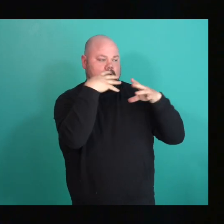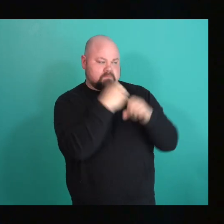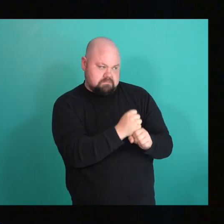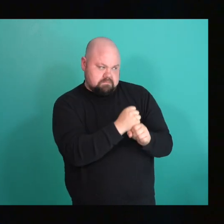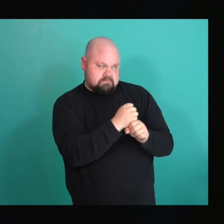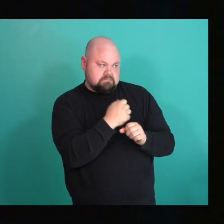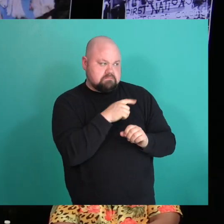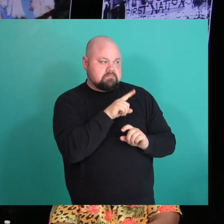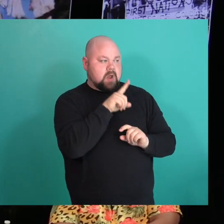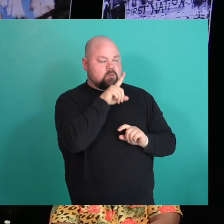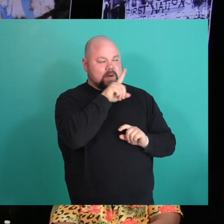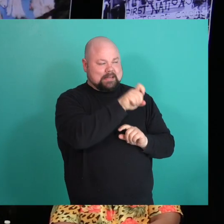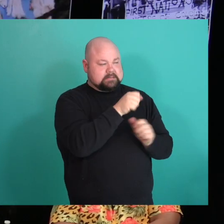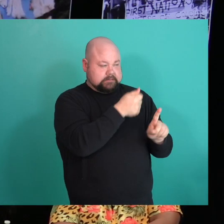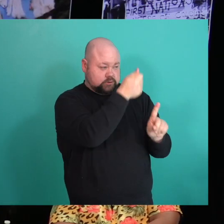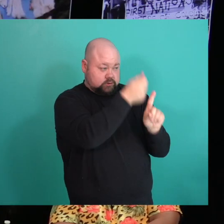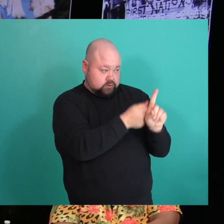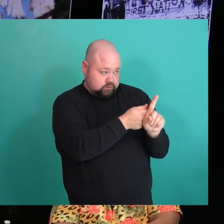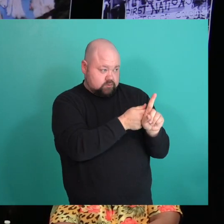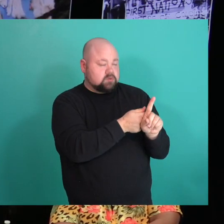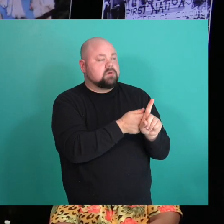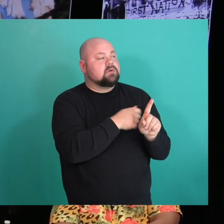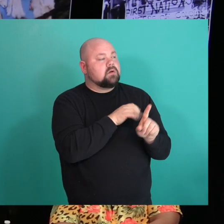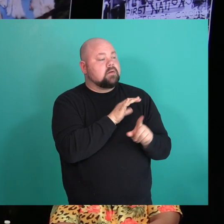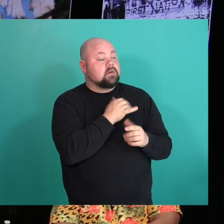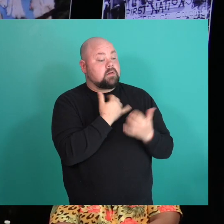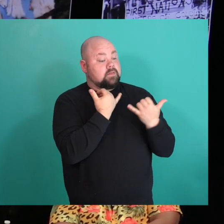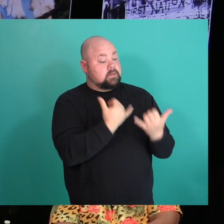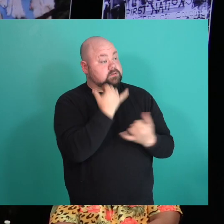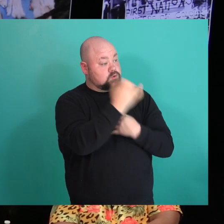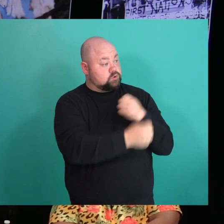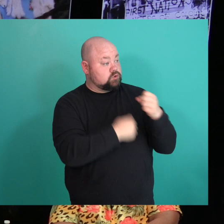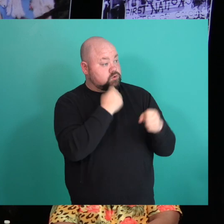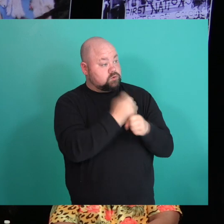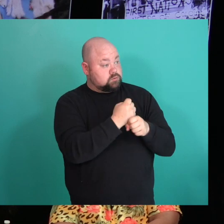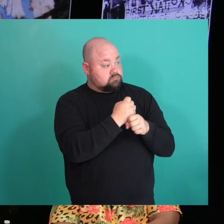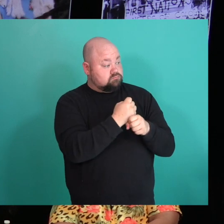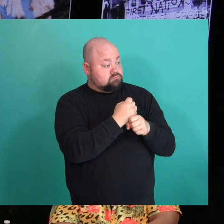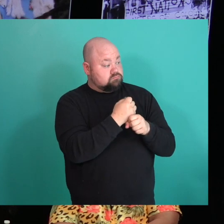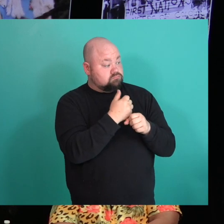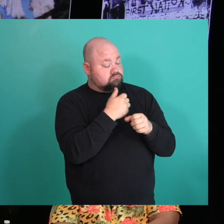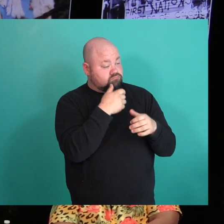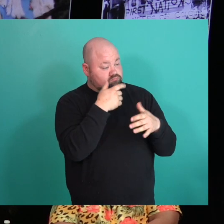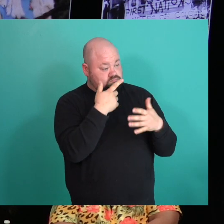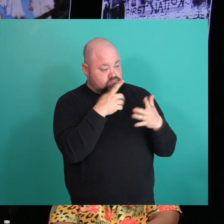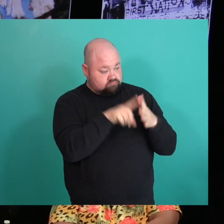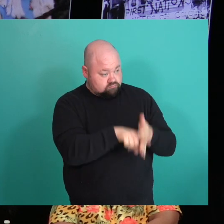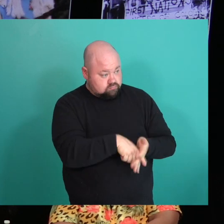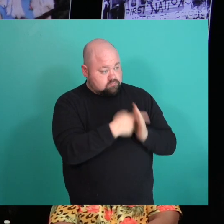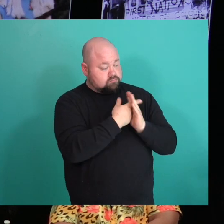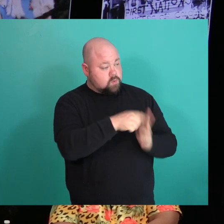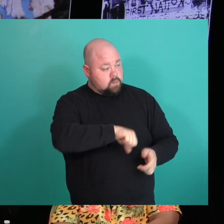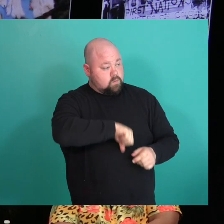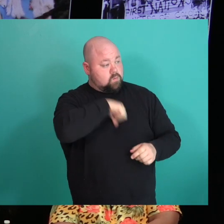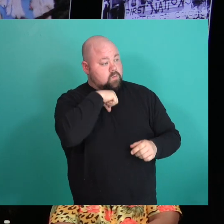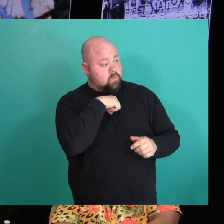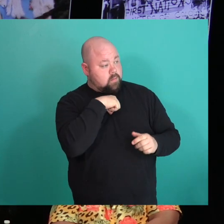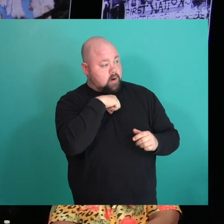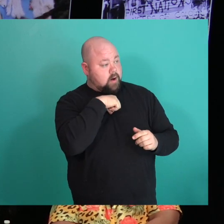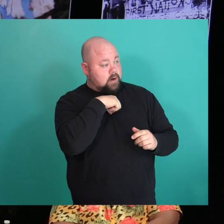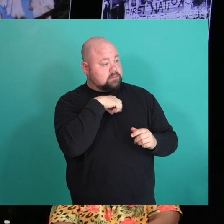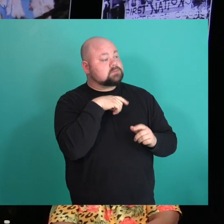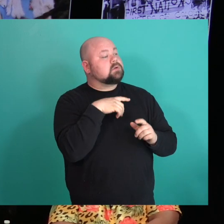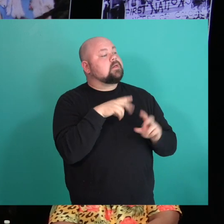wanted to ask each of you, you know, this year going into the pride season that the pride theme is together